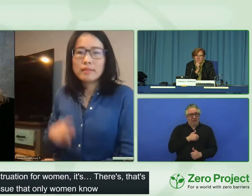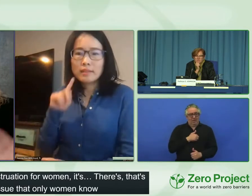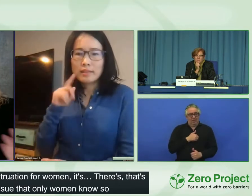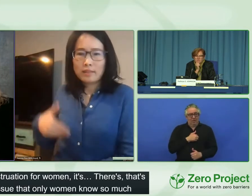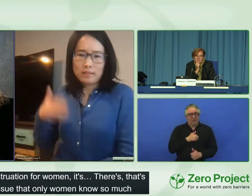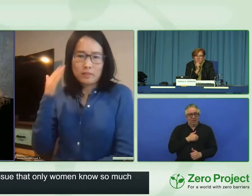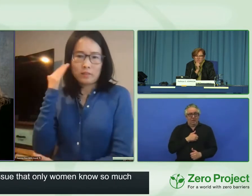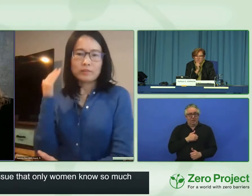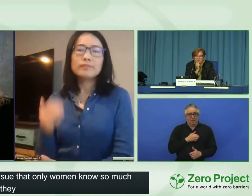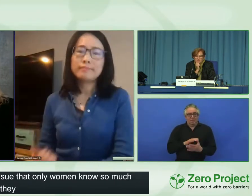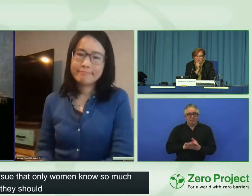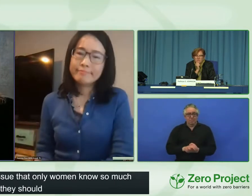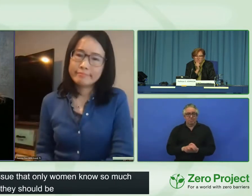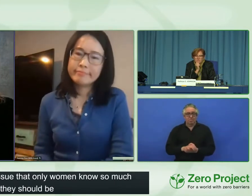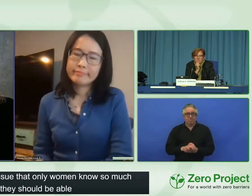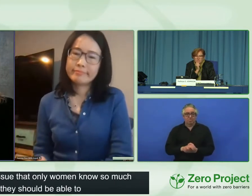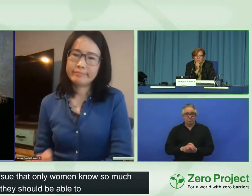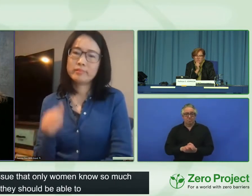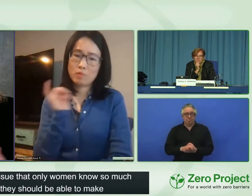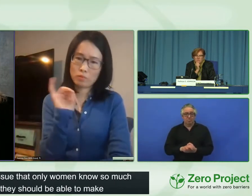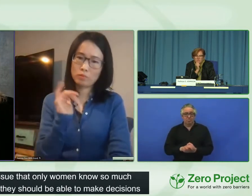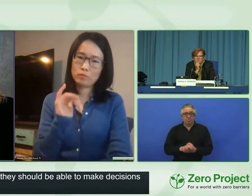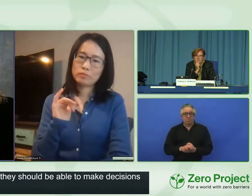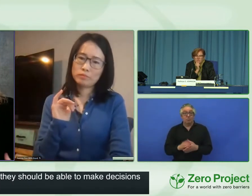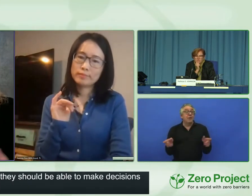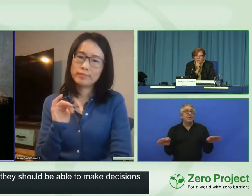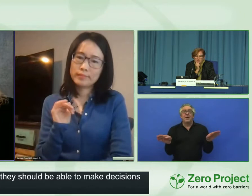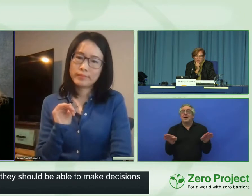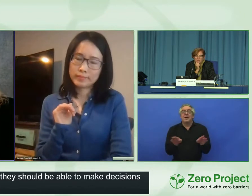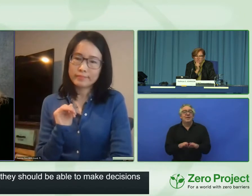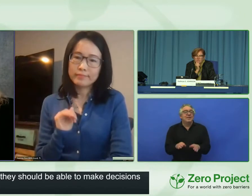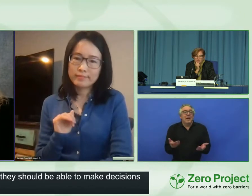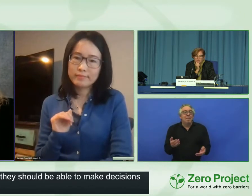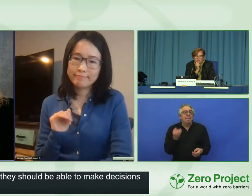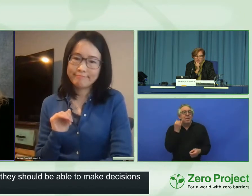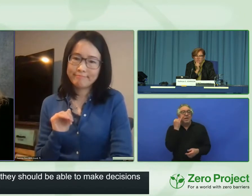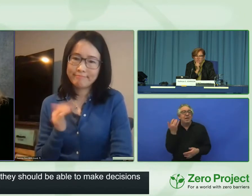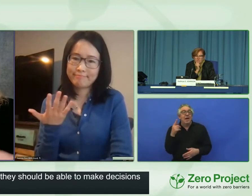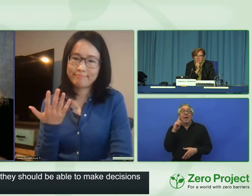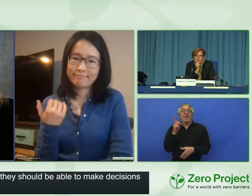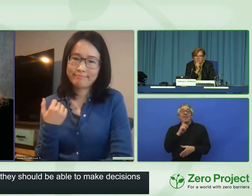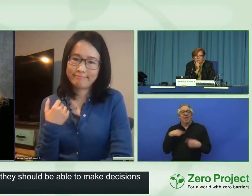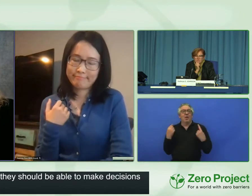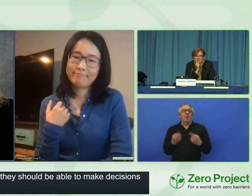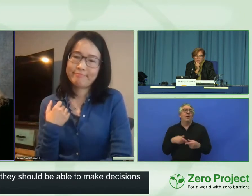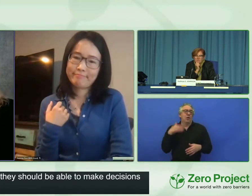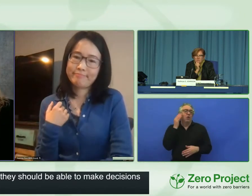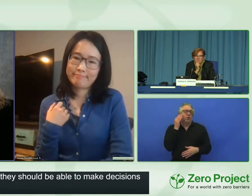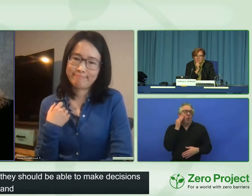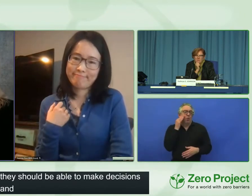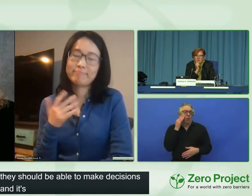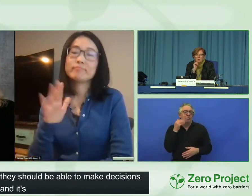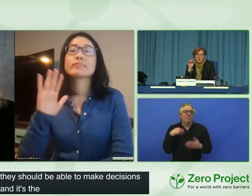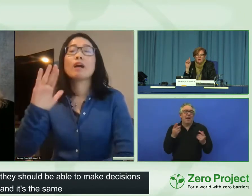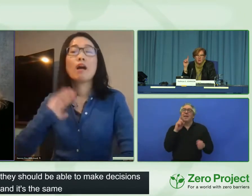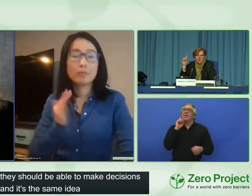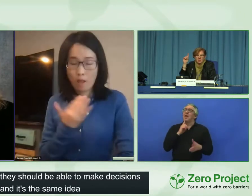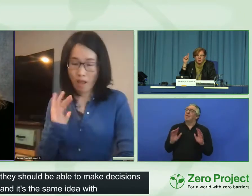It's the same idea with deaf people. We know what it is like to be a deaf person and what our needs are.